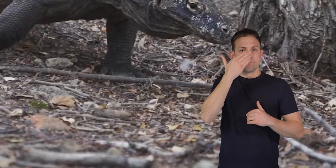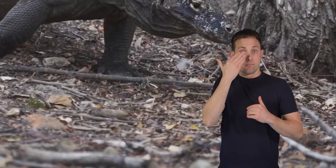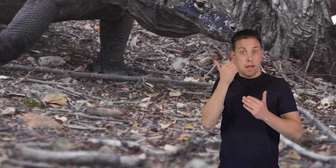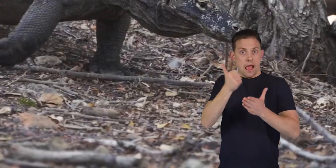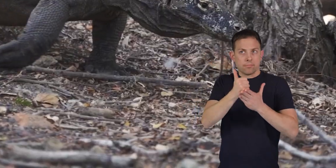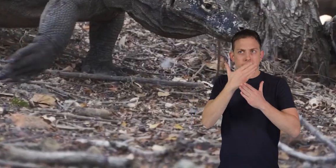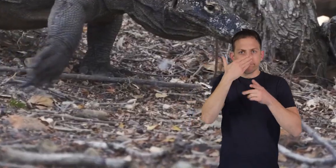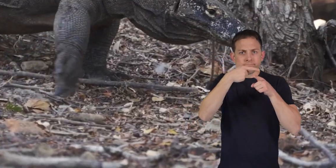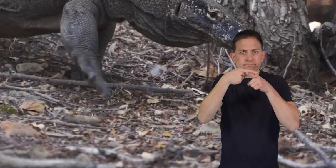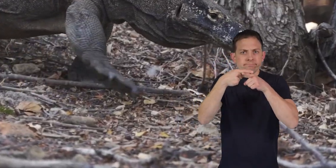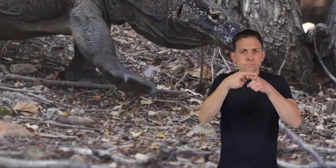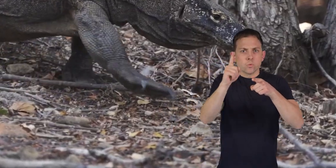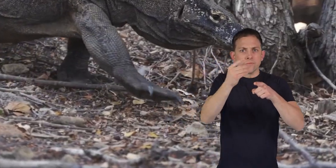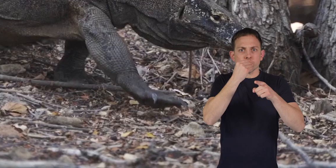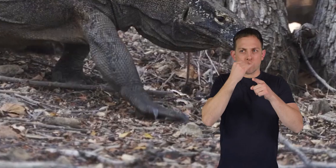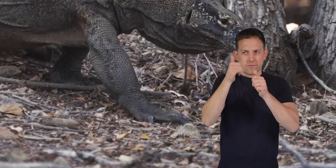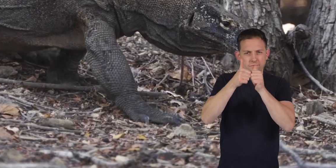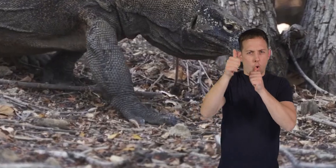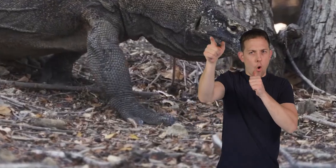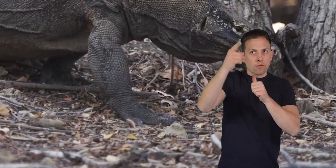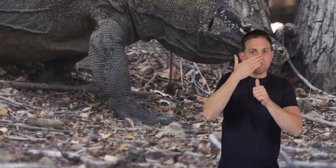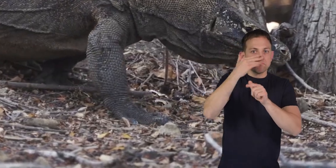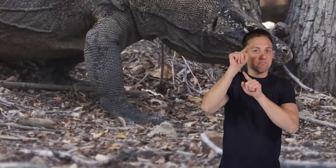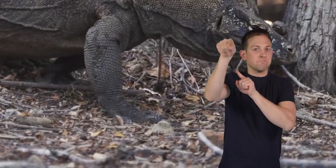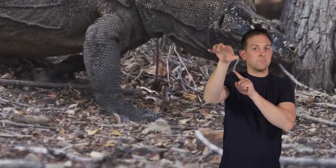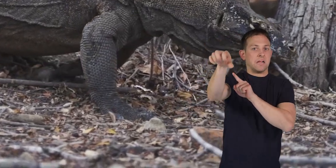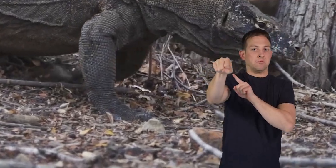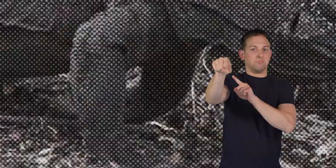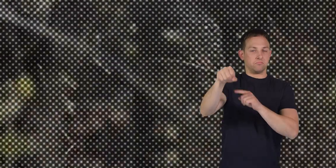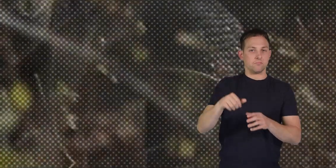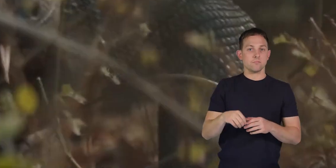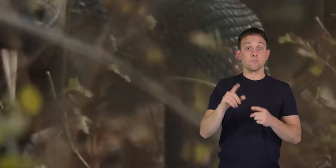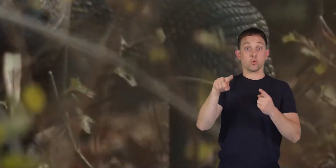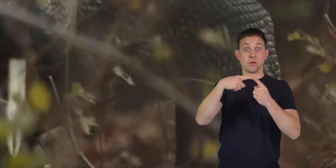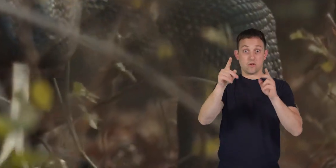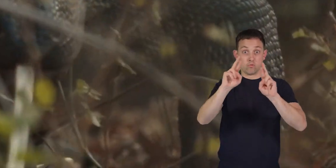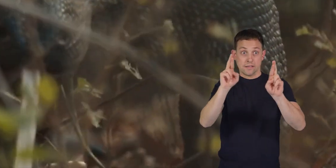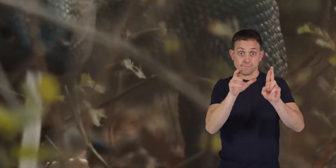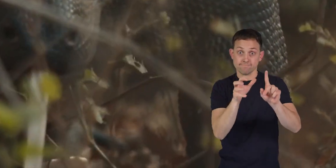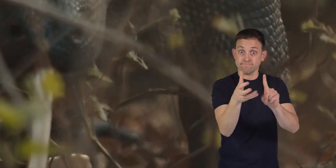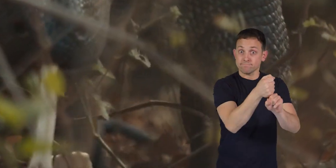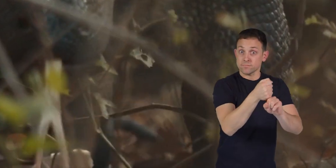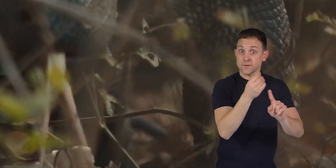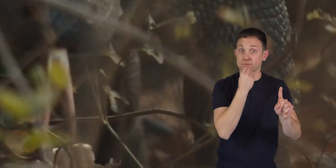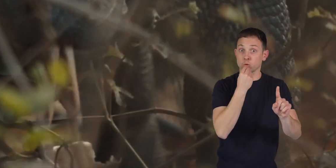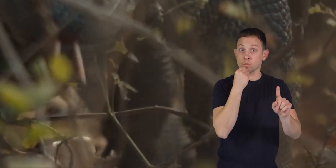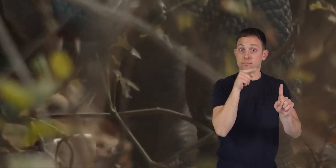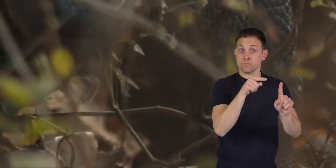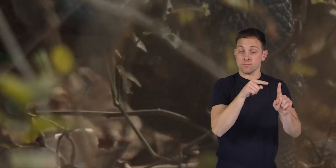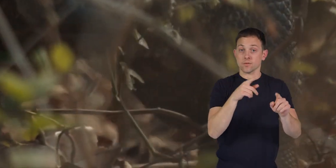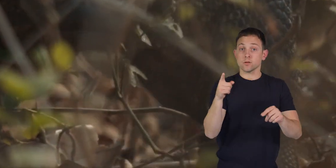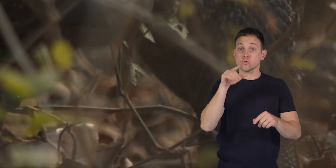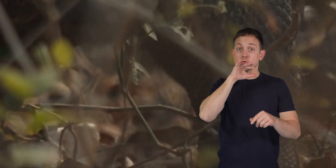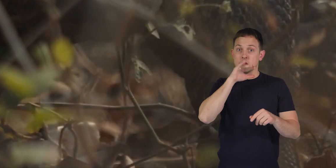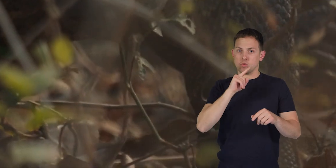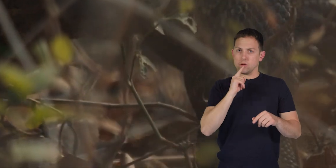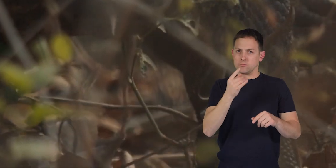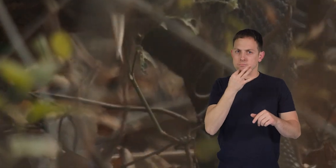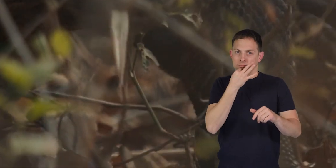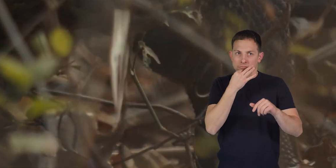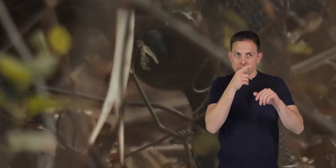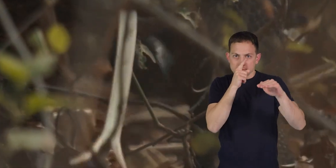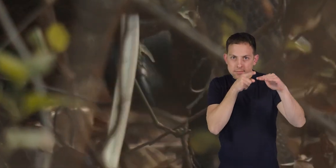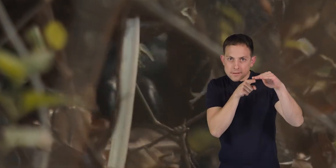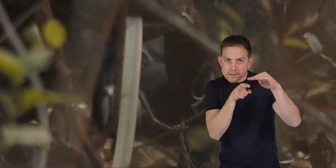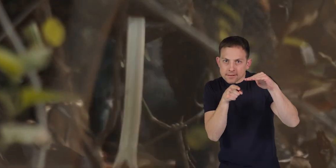which helps them track down their meals from quite a distance. Now, when it comes to catching their food, Komodo dragons